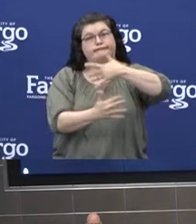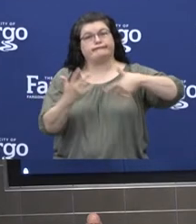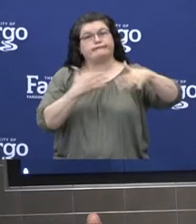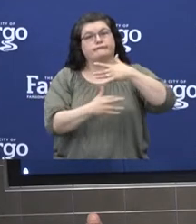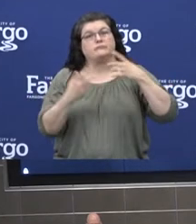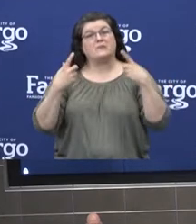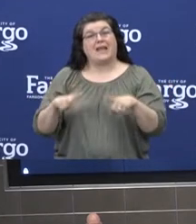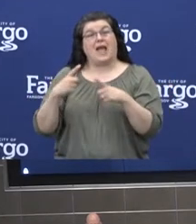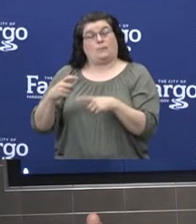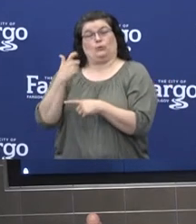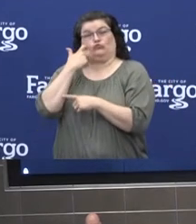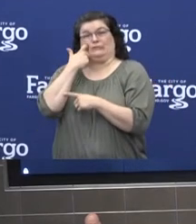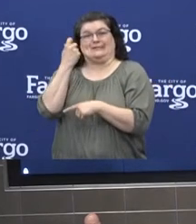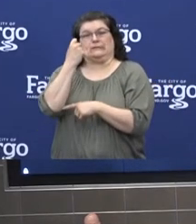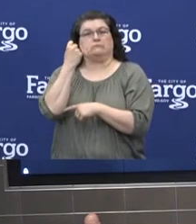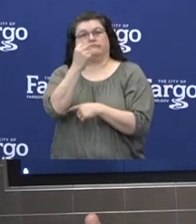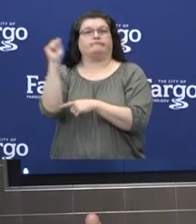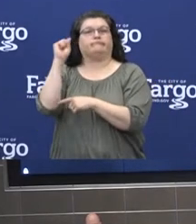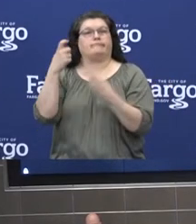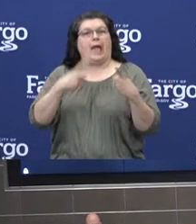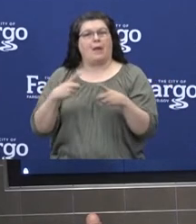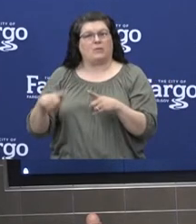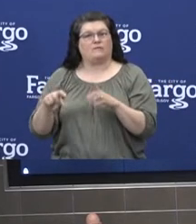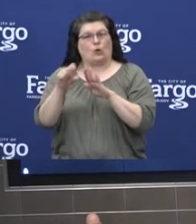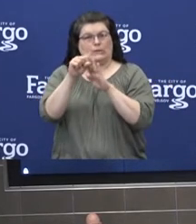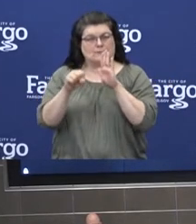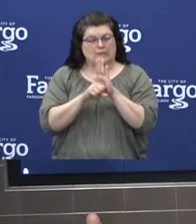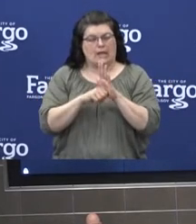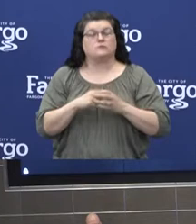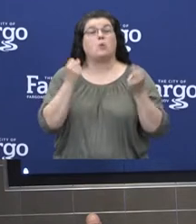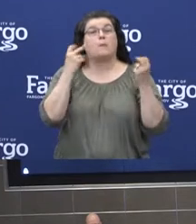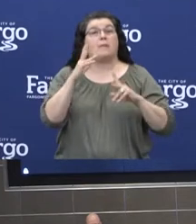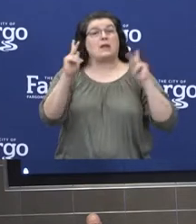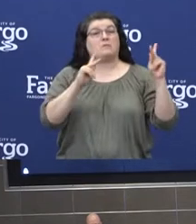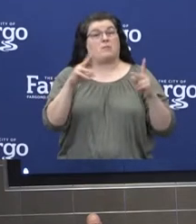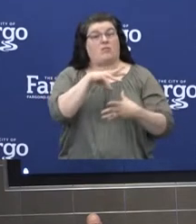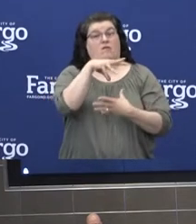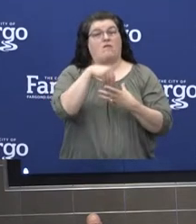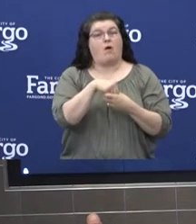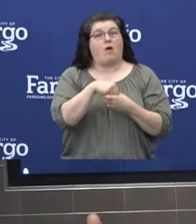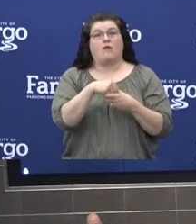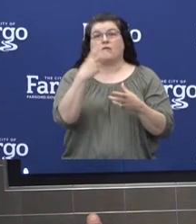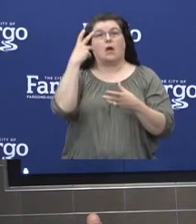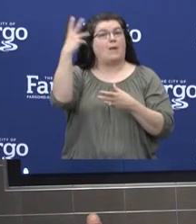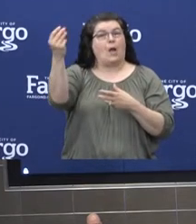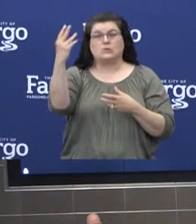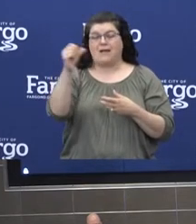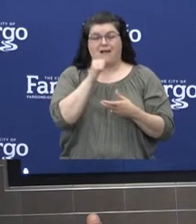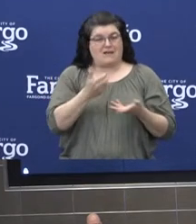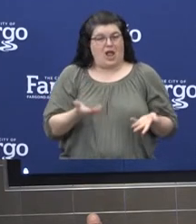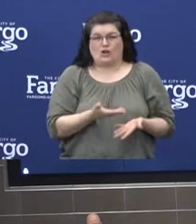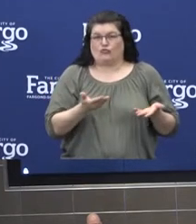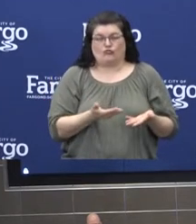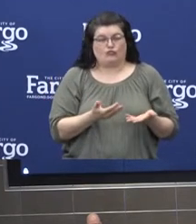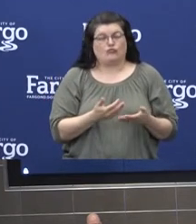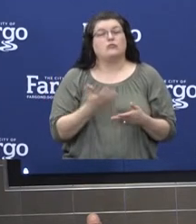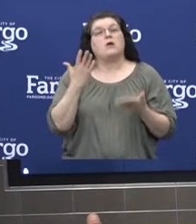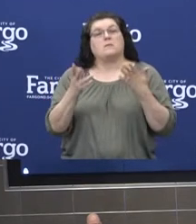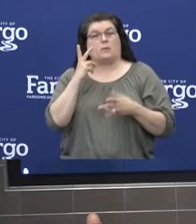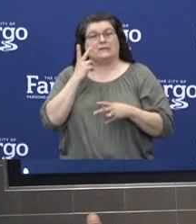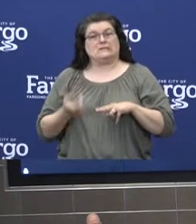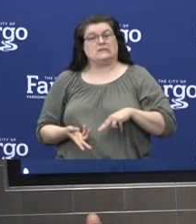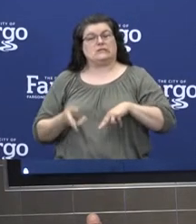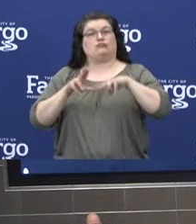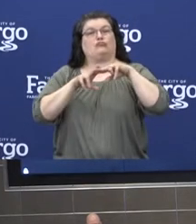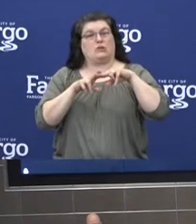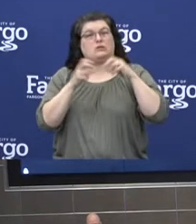that occurred across the state. The fact that there were people participating in the events from outside our communities, we may see an increase in